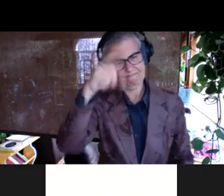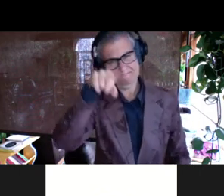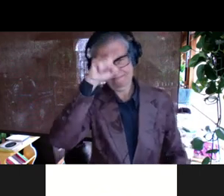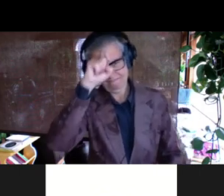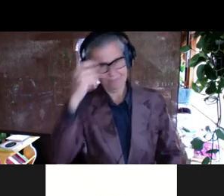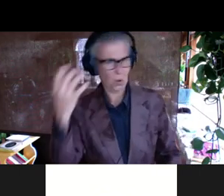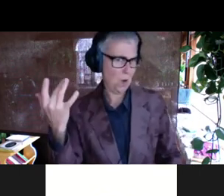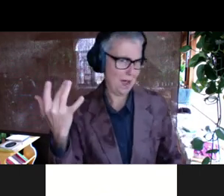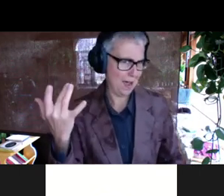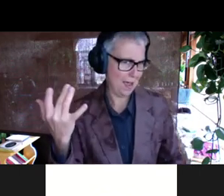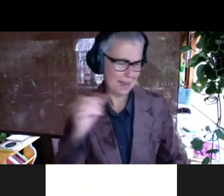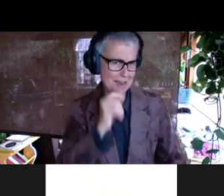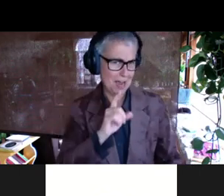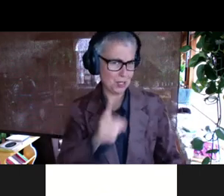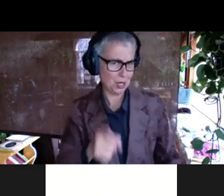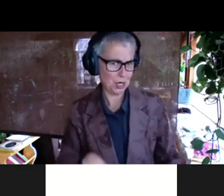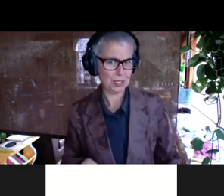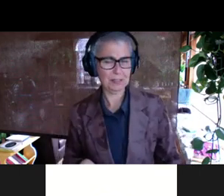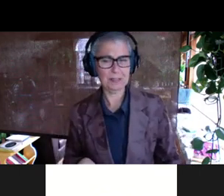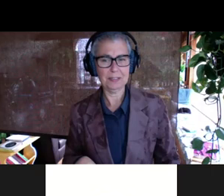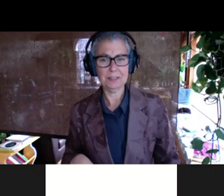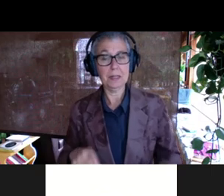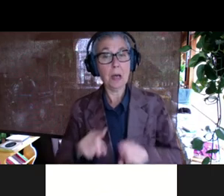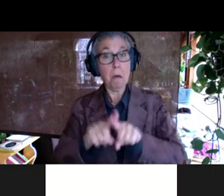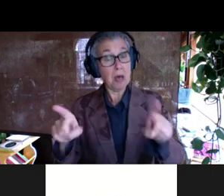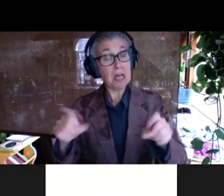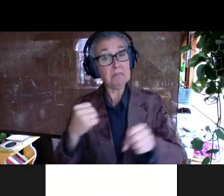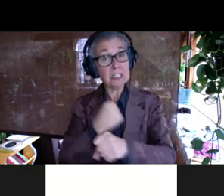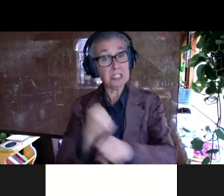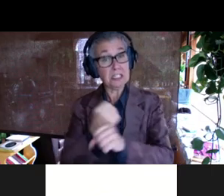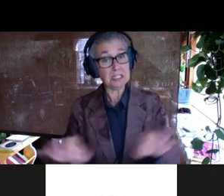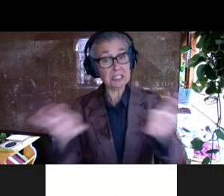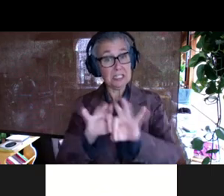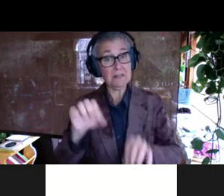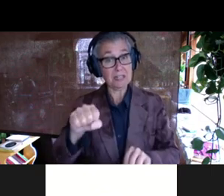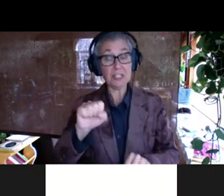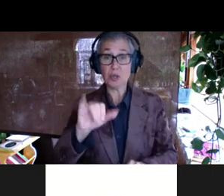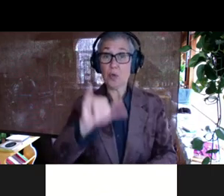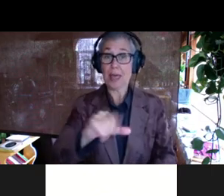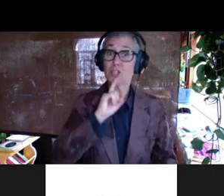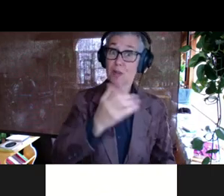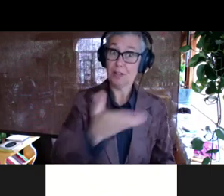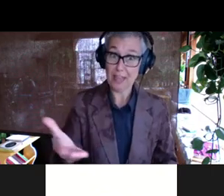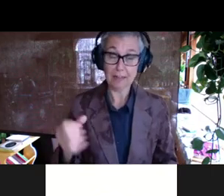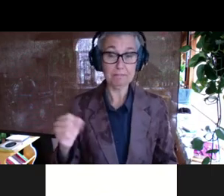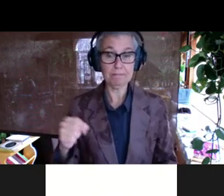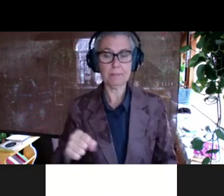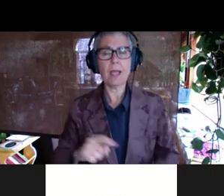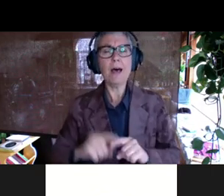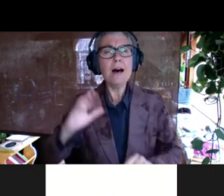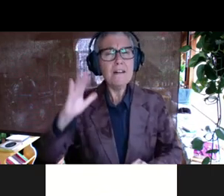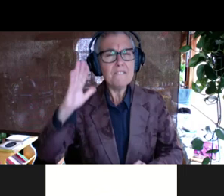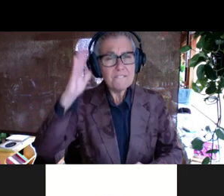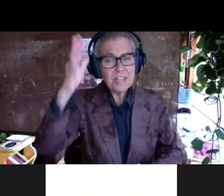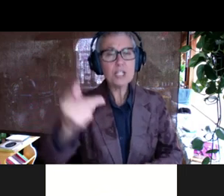why this was the case. Um, it is also statistically significant, so this is a thing. Uh, and eventually we figured out that